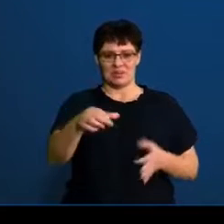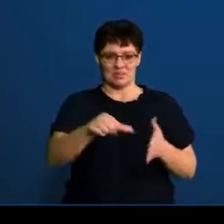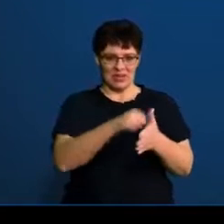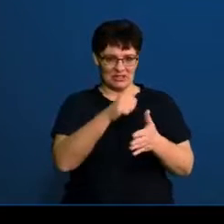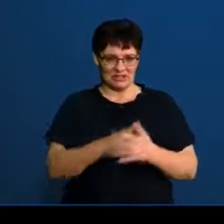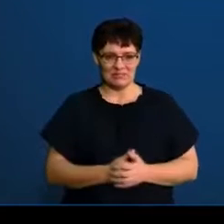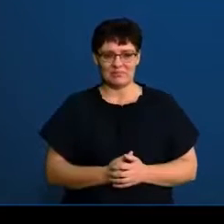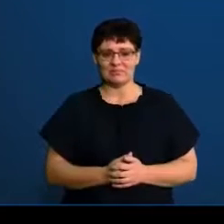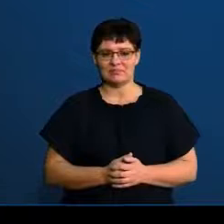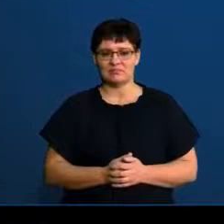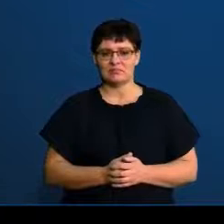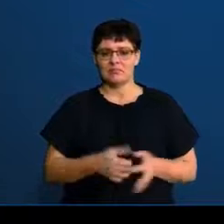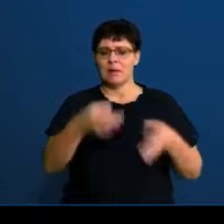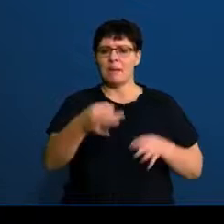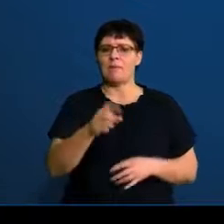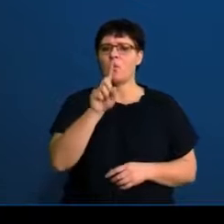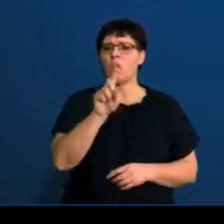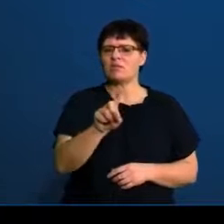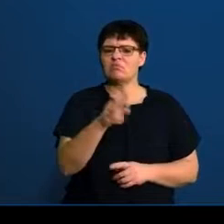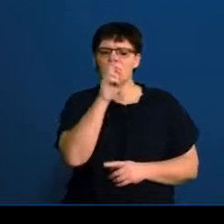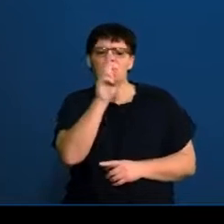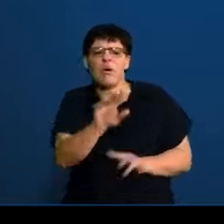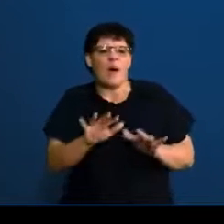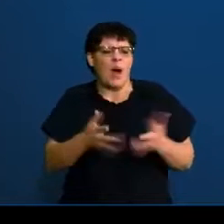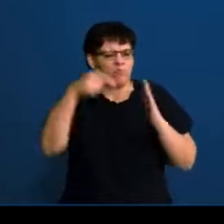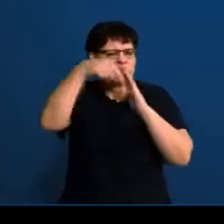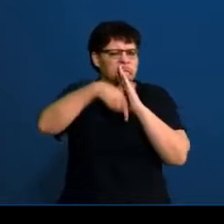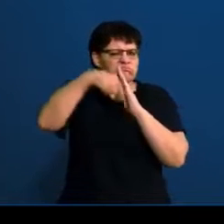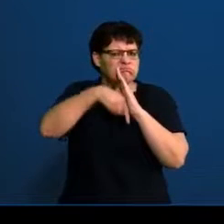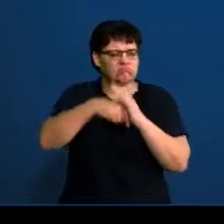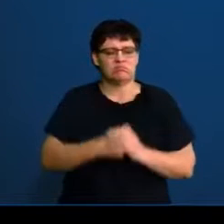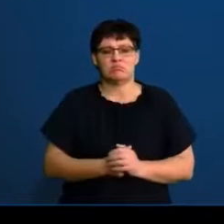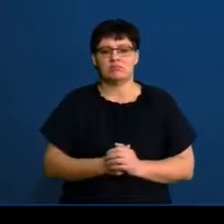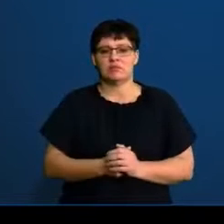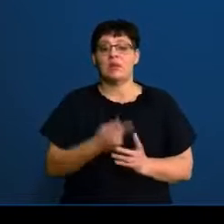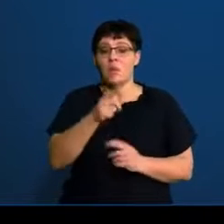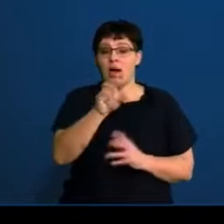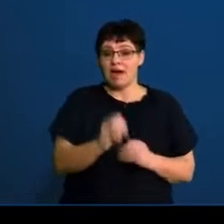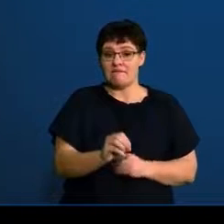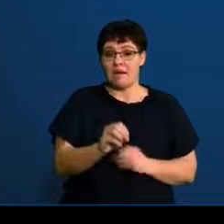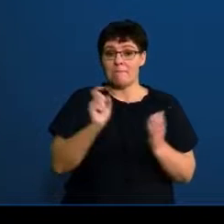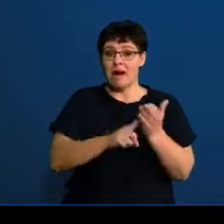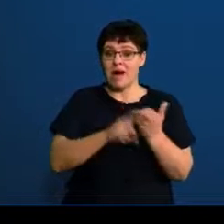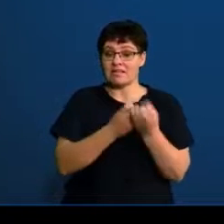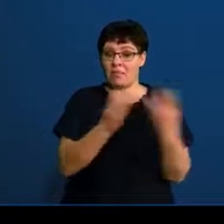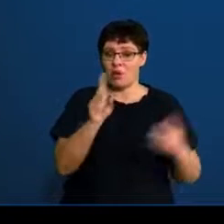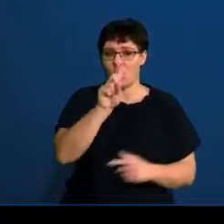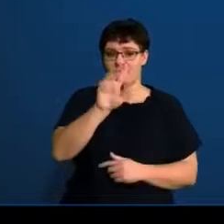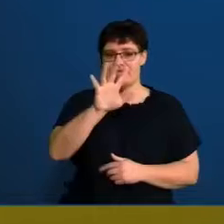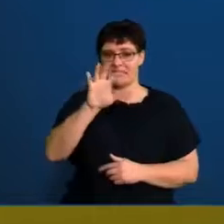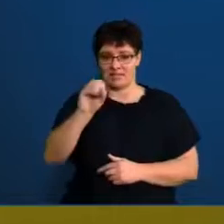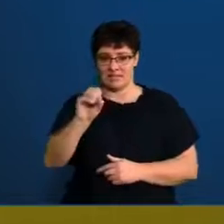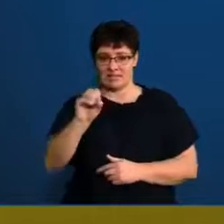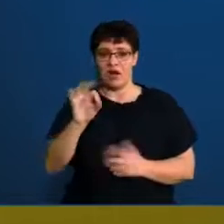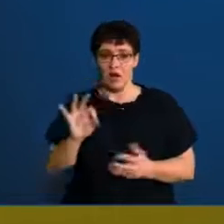Right the paper one and what it actually looks like. So first of all we've got 150 marks and three hours